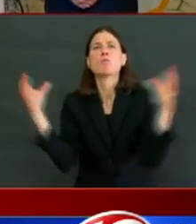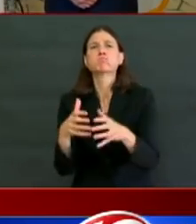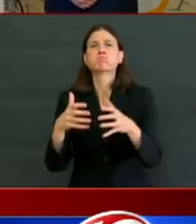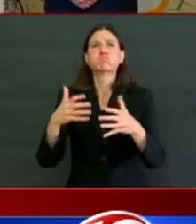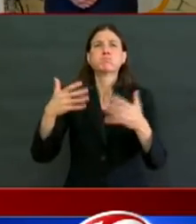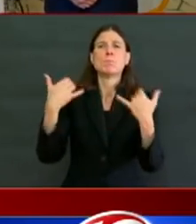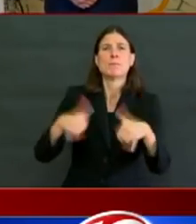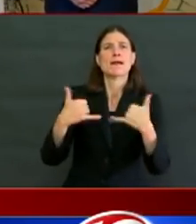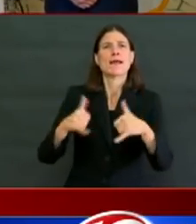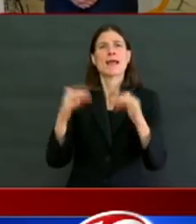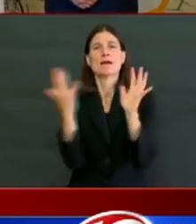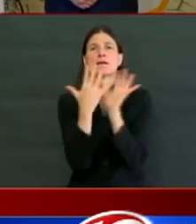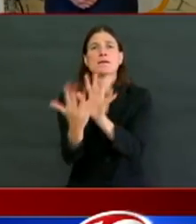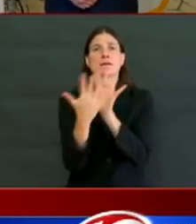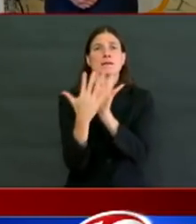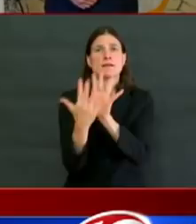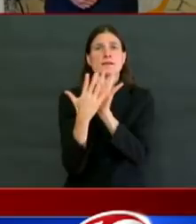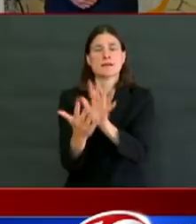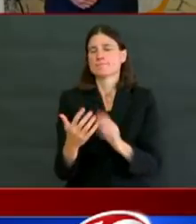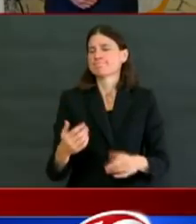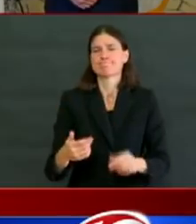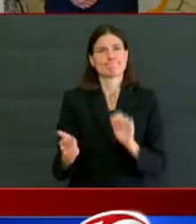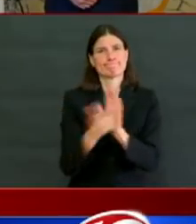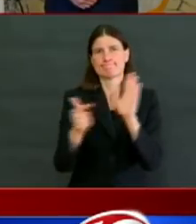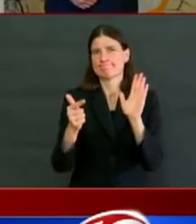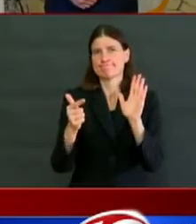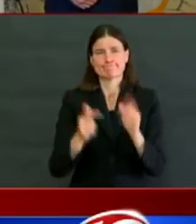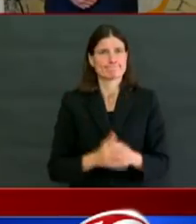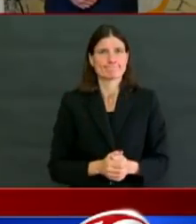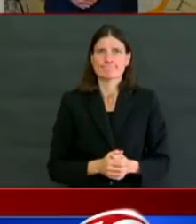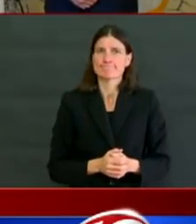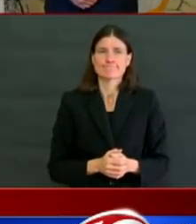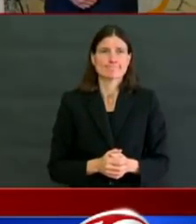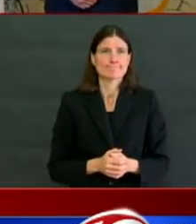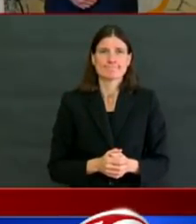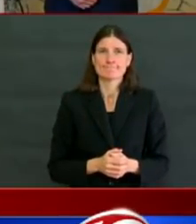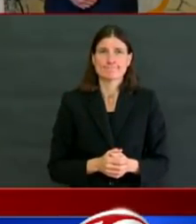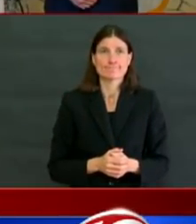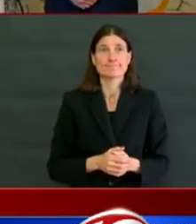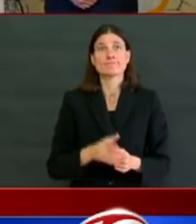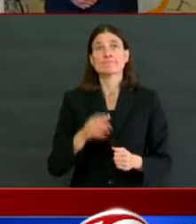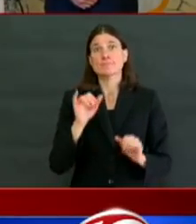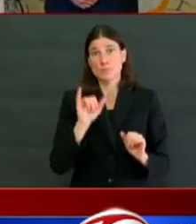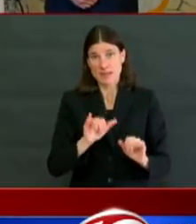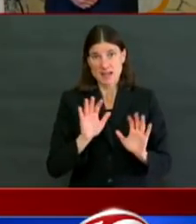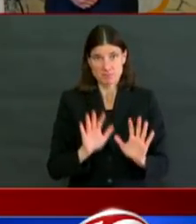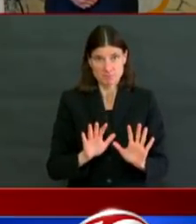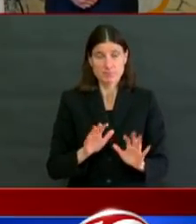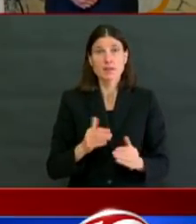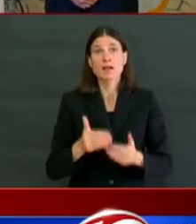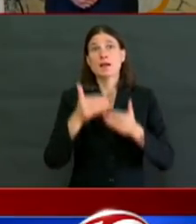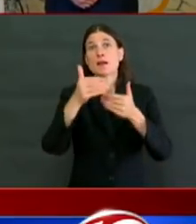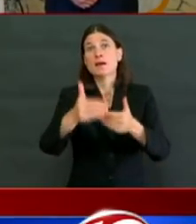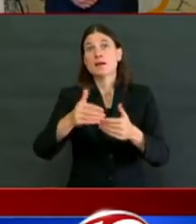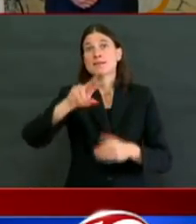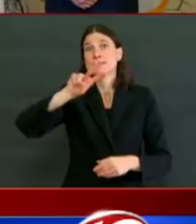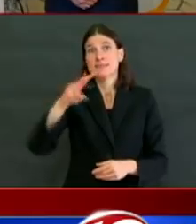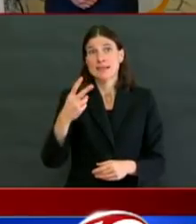I had a press conference for kids, and we had thousands of questions, and many were about, can I go to the beach this summer and go swimming?